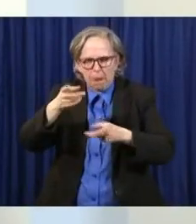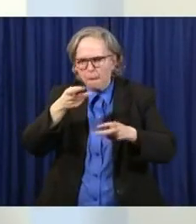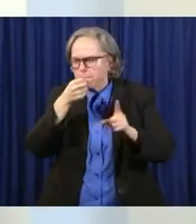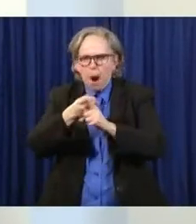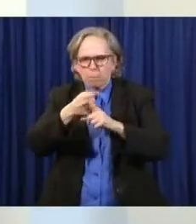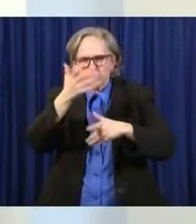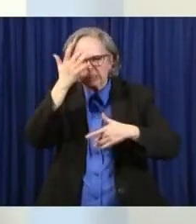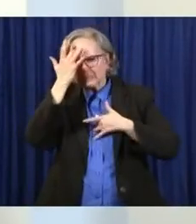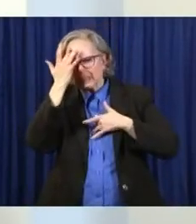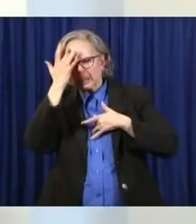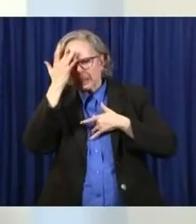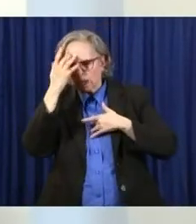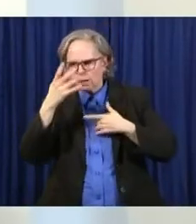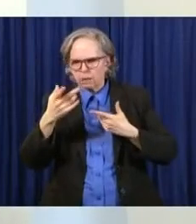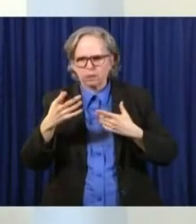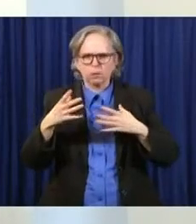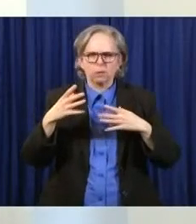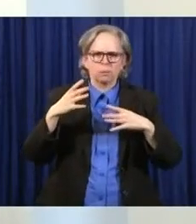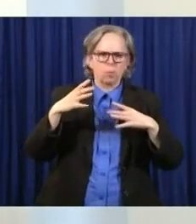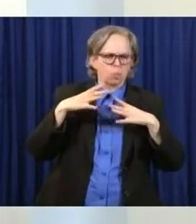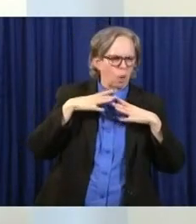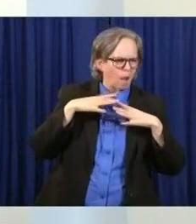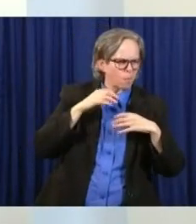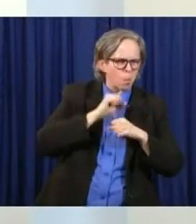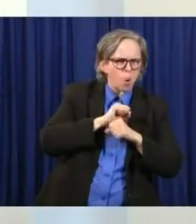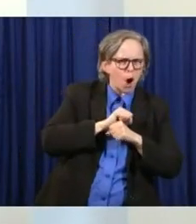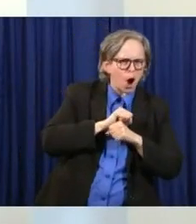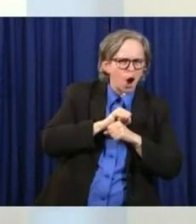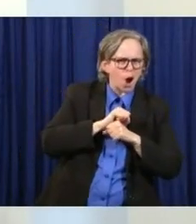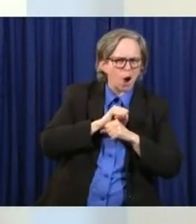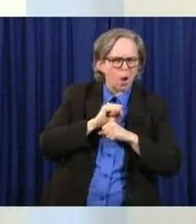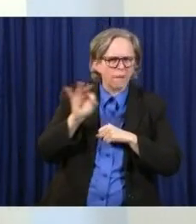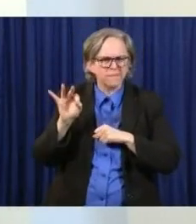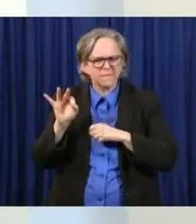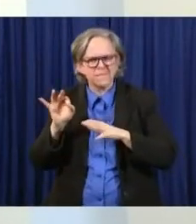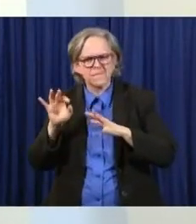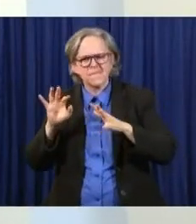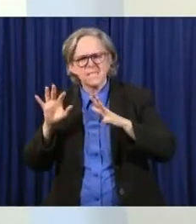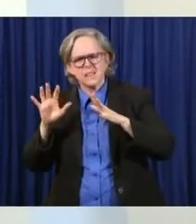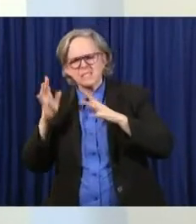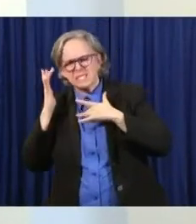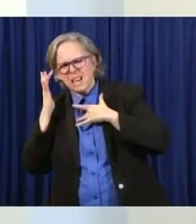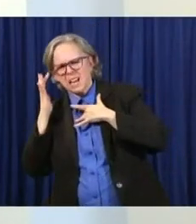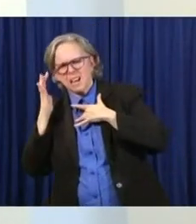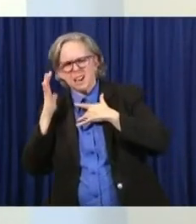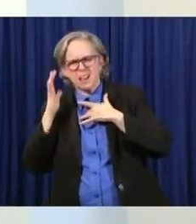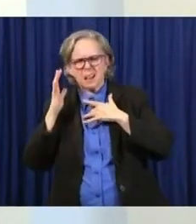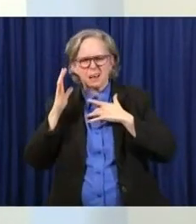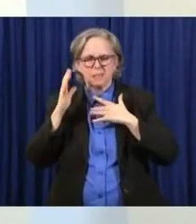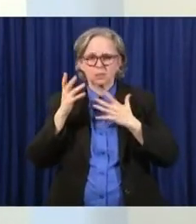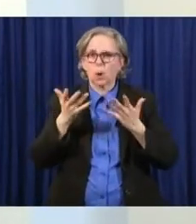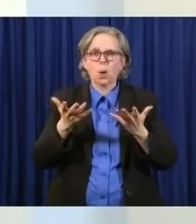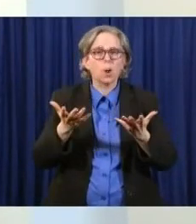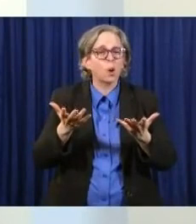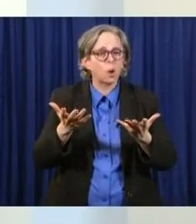here, but the way we can do it the best in Ohio is to really respect the virus